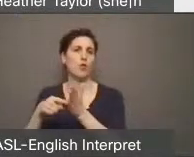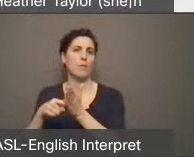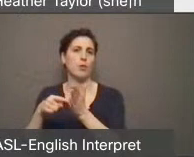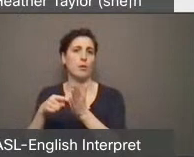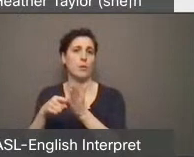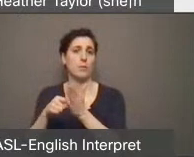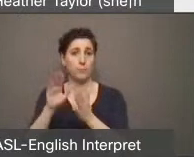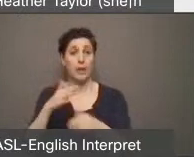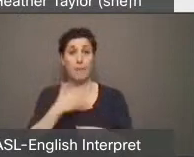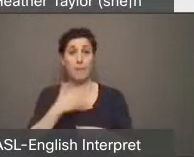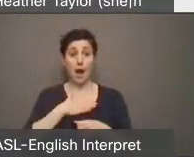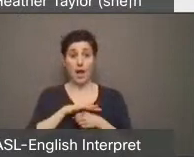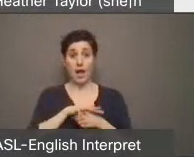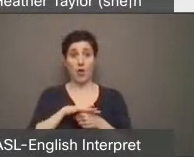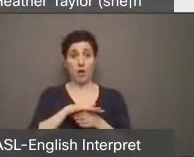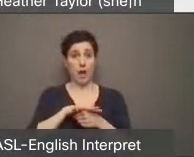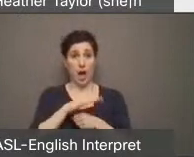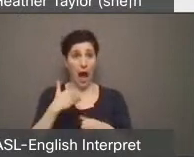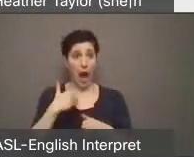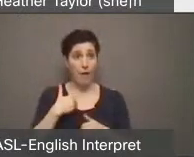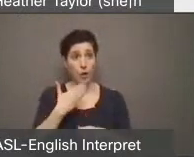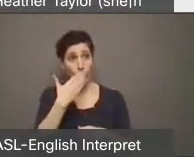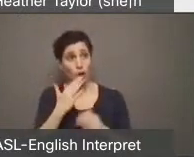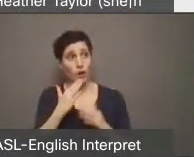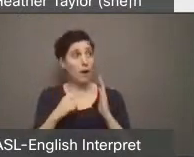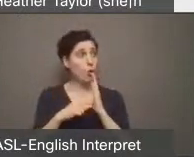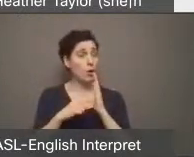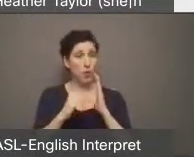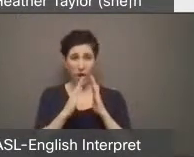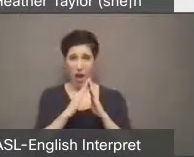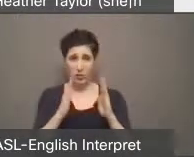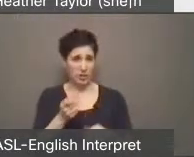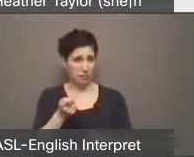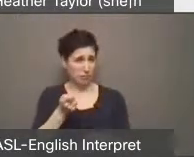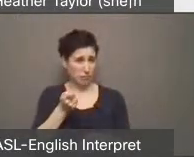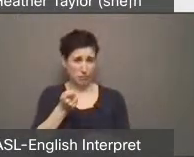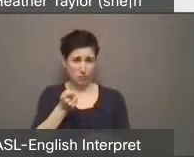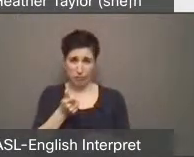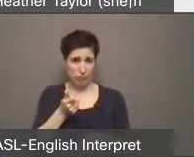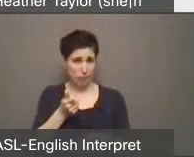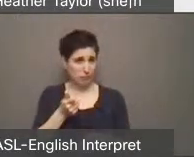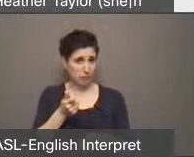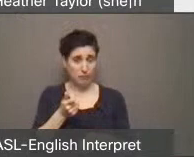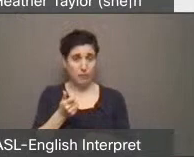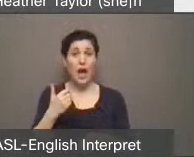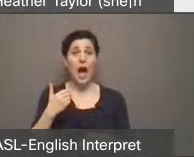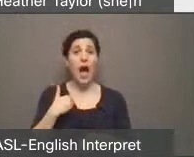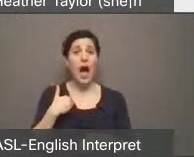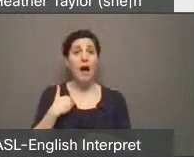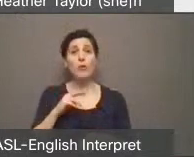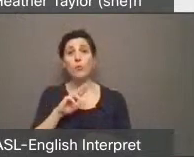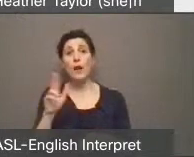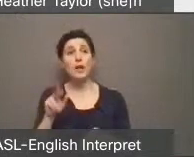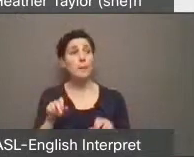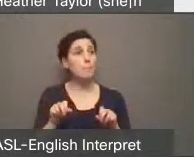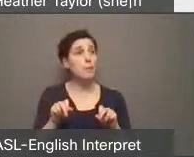there is very little affordable housing. We don't even have zoning for rooming houses in Willowdale.